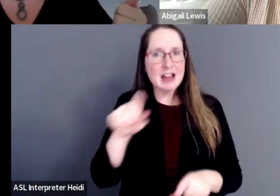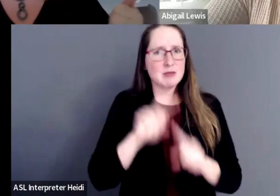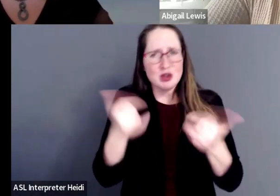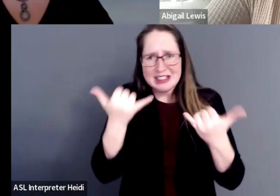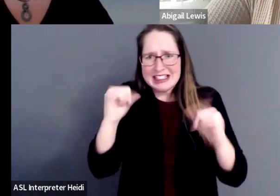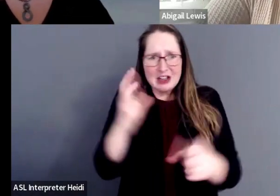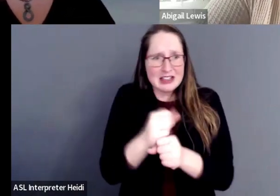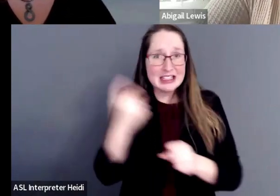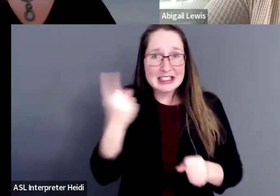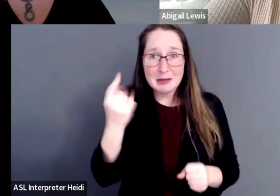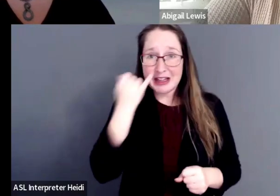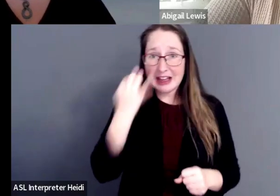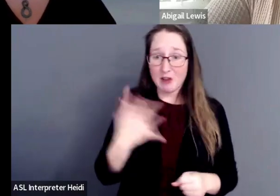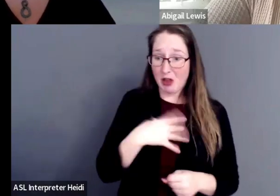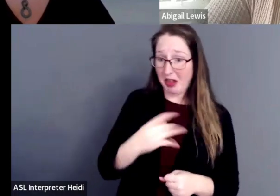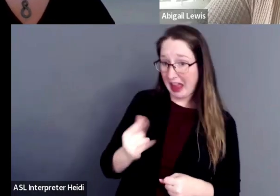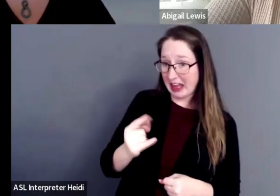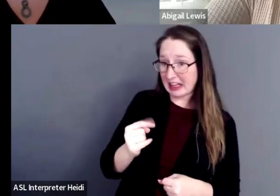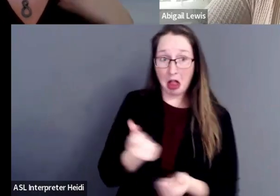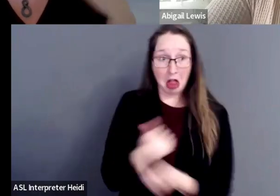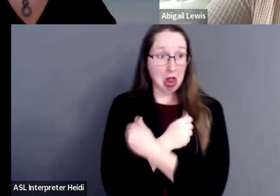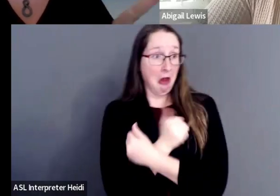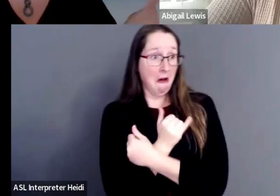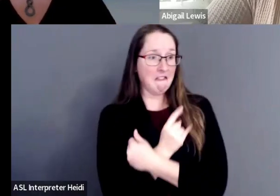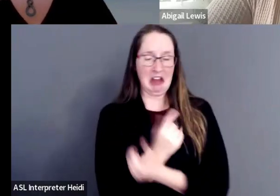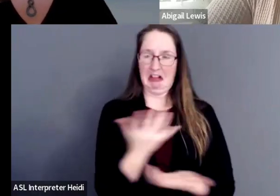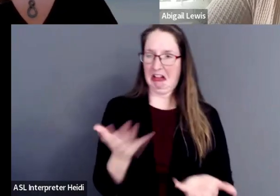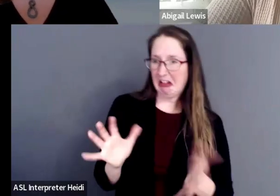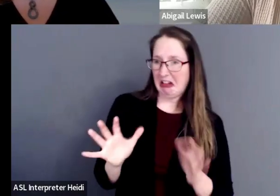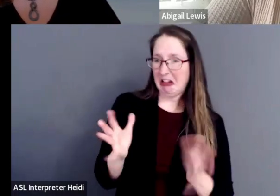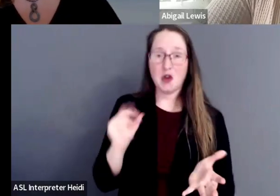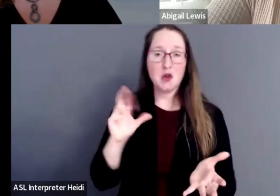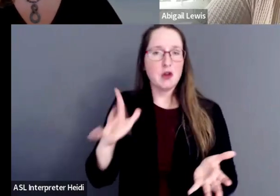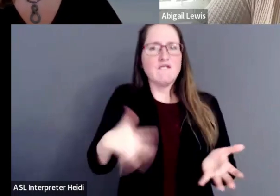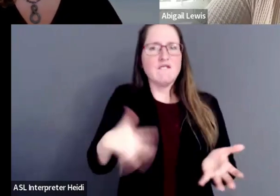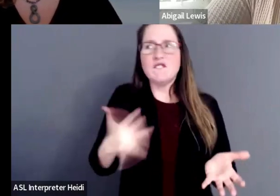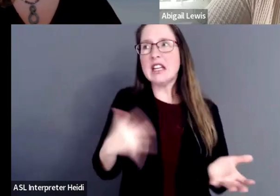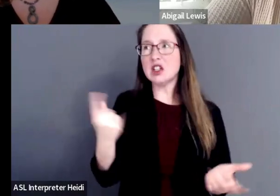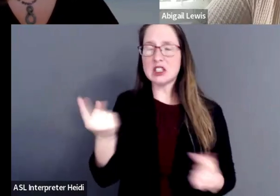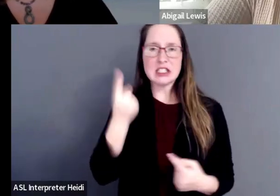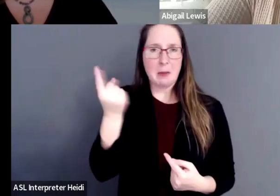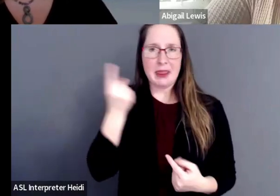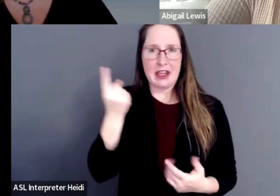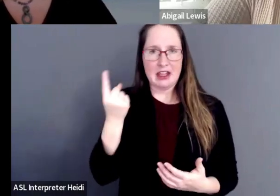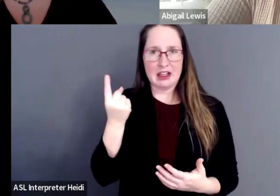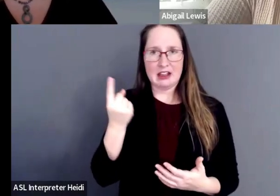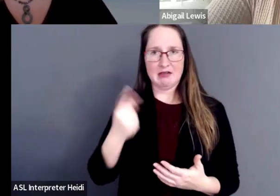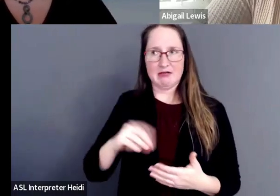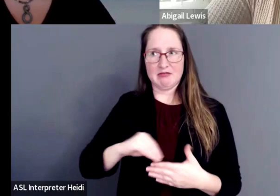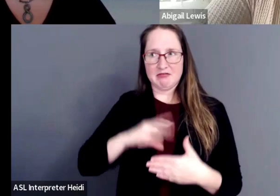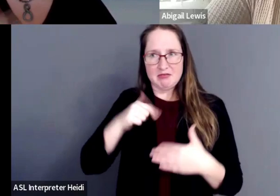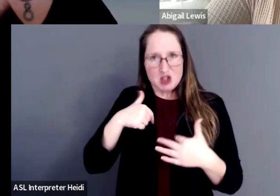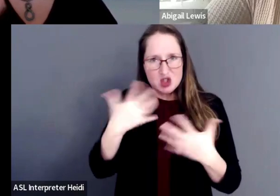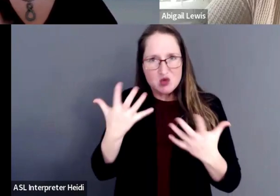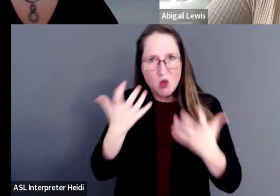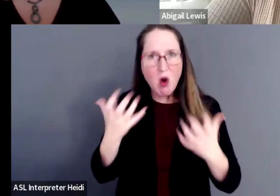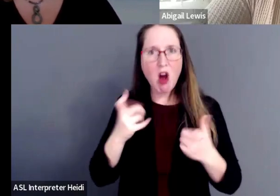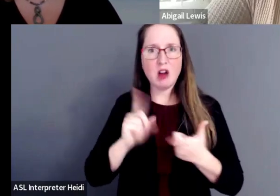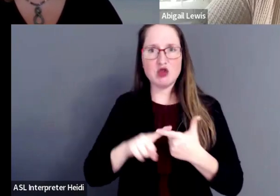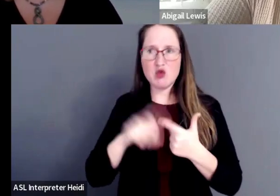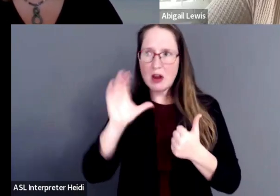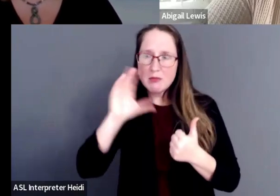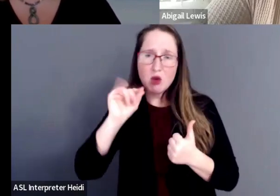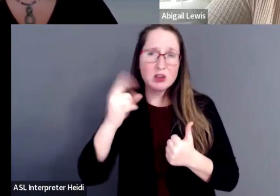like it or you love it or it makes you feel something that you want to explore or